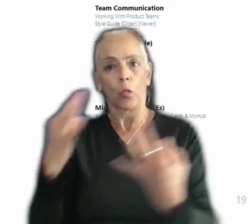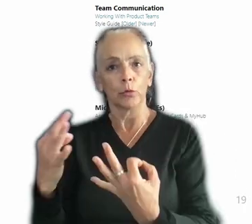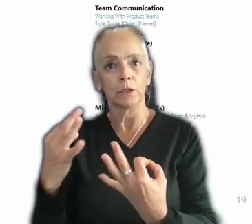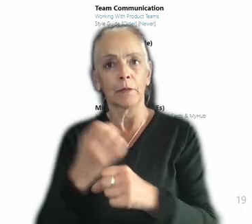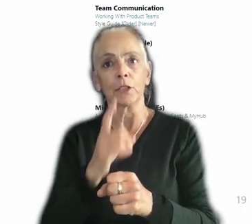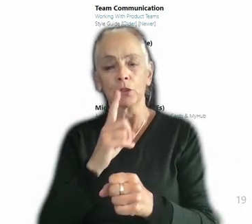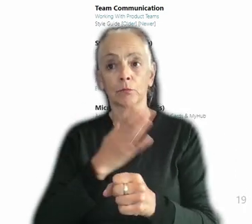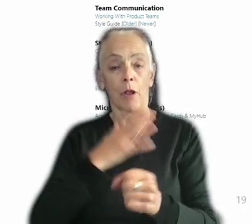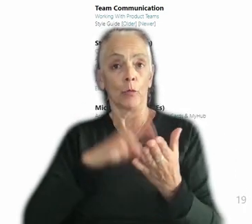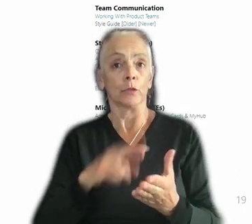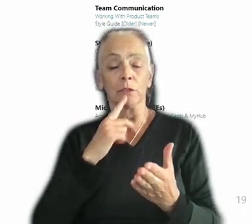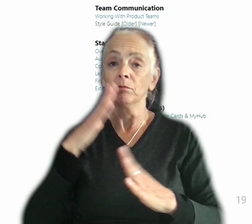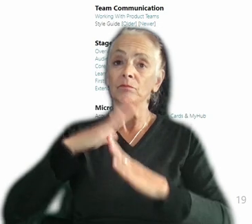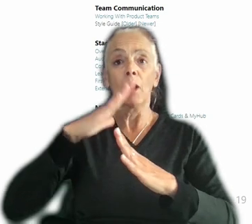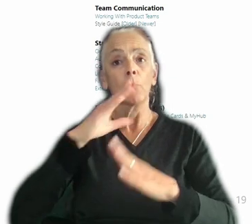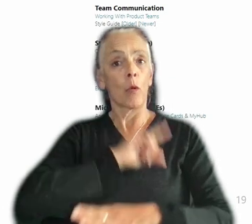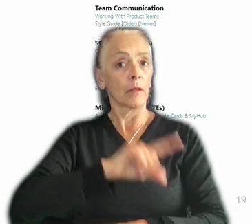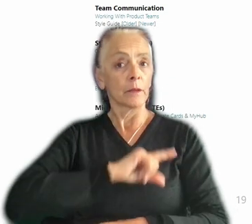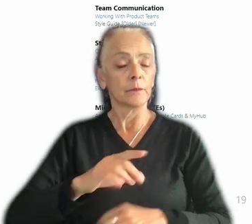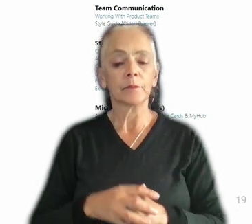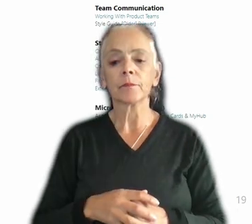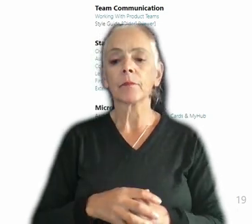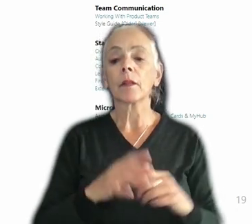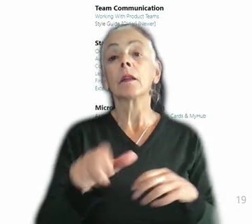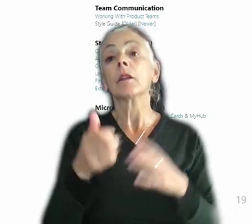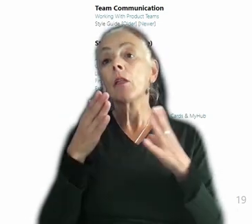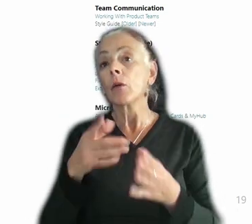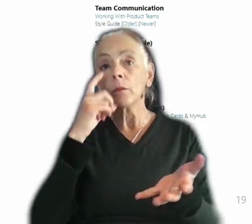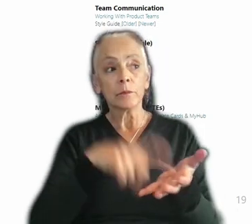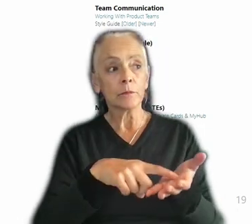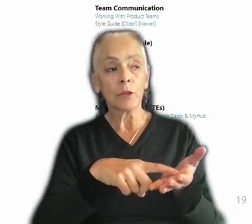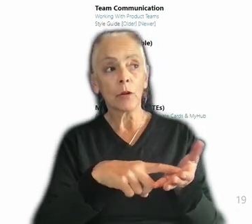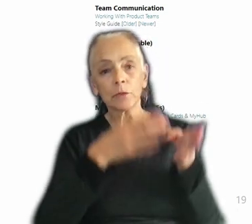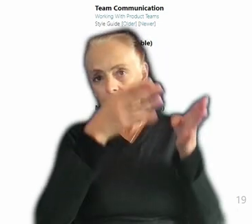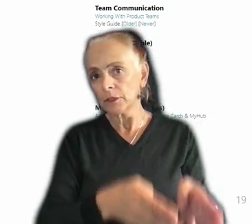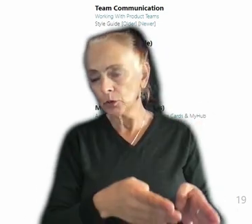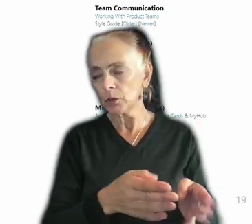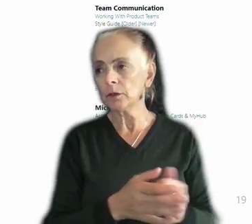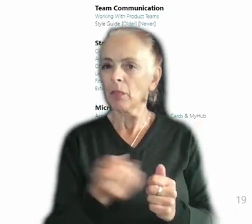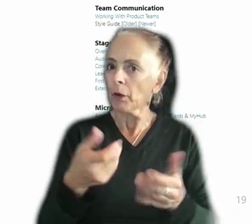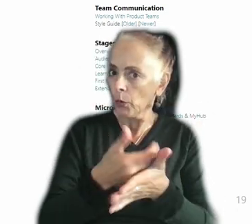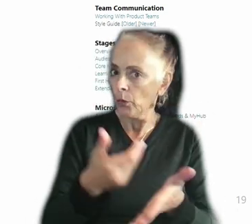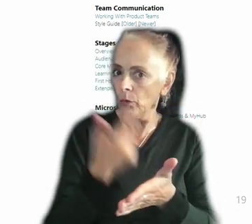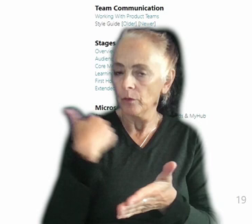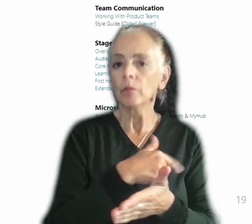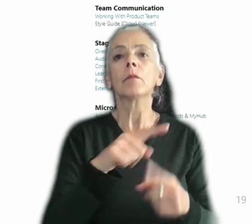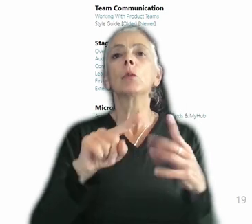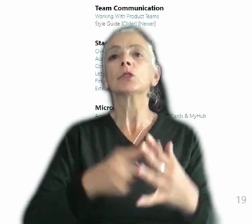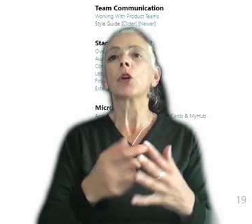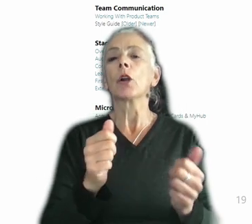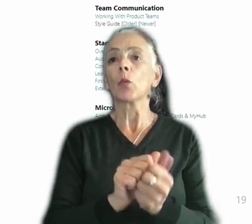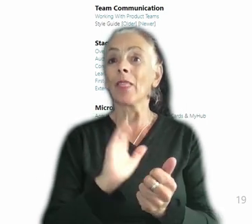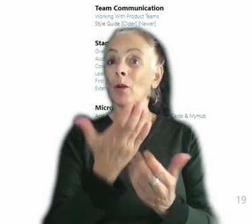be doing. The other way that we acknowledge the individual, and this is a little bit of a new thing for us now, but we're starting within our documentation to actually